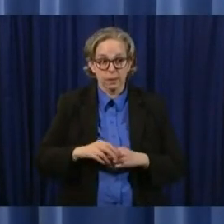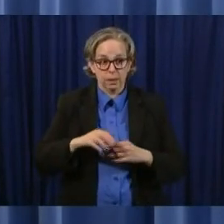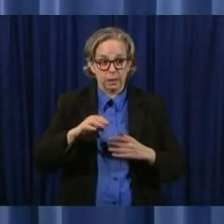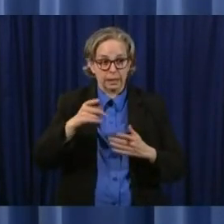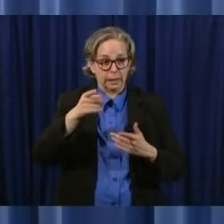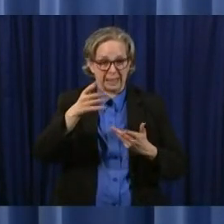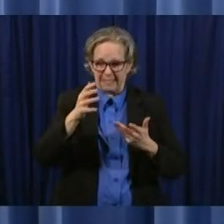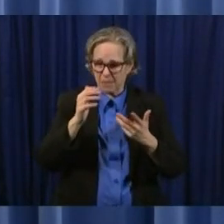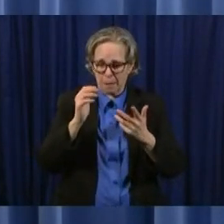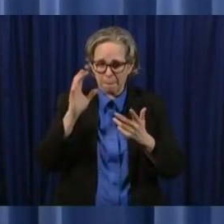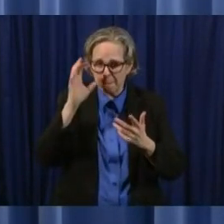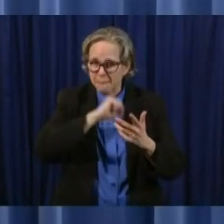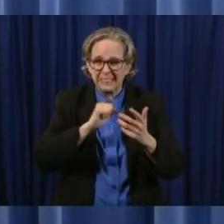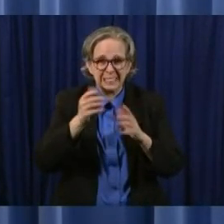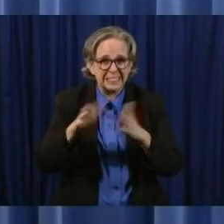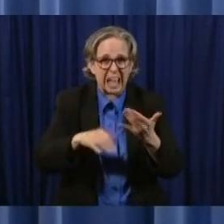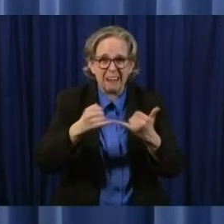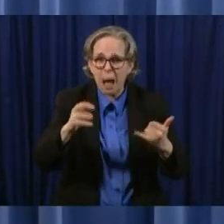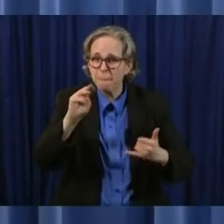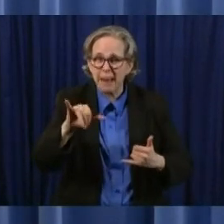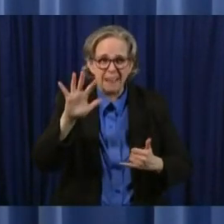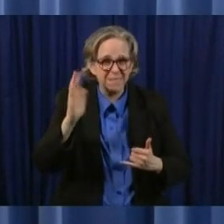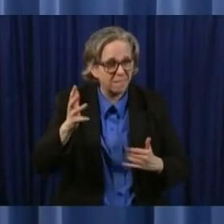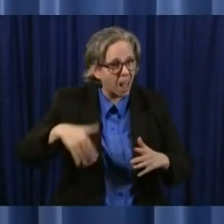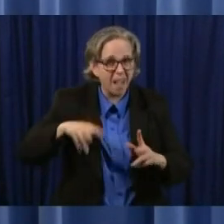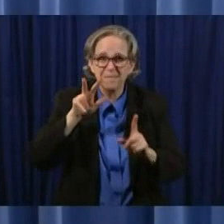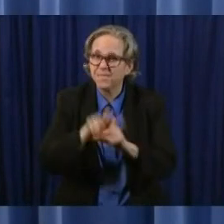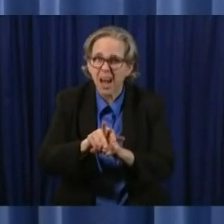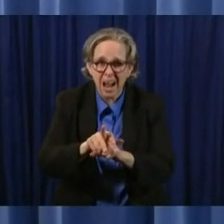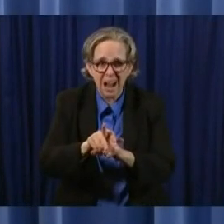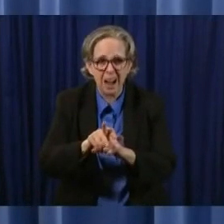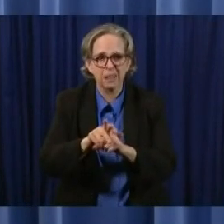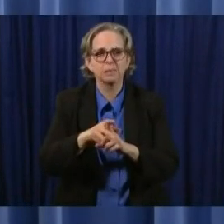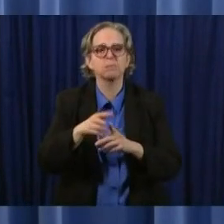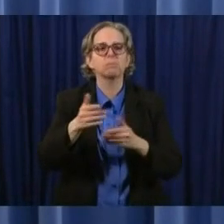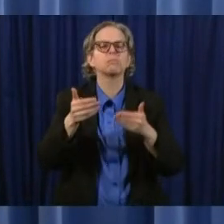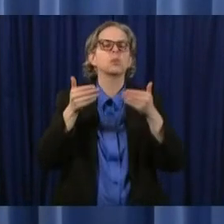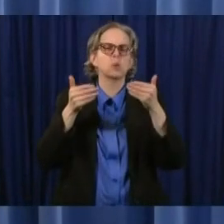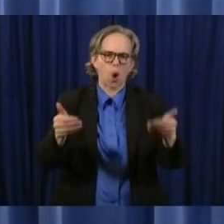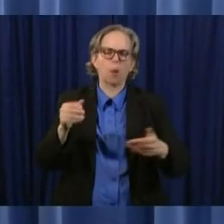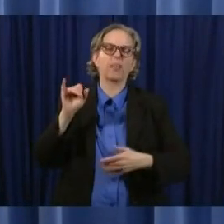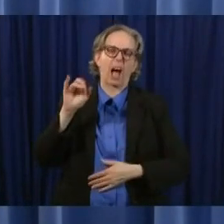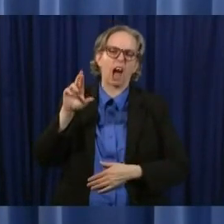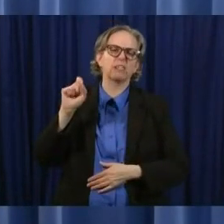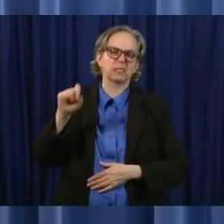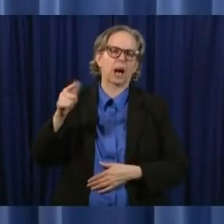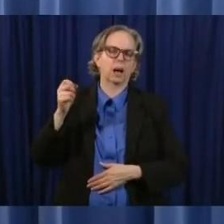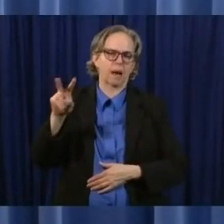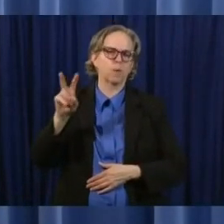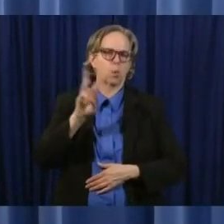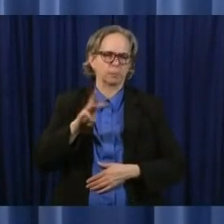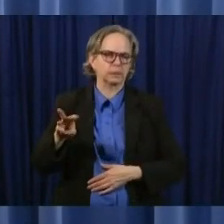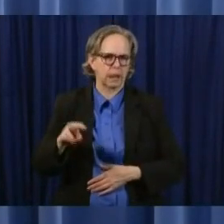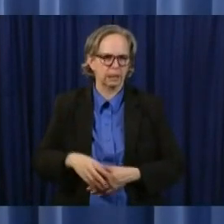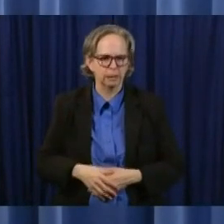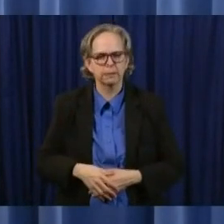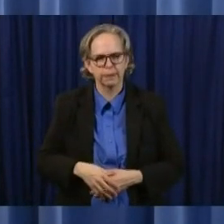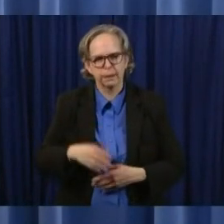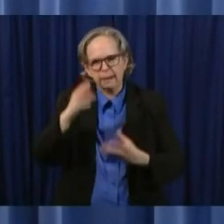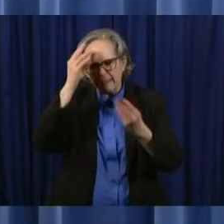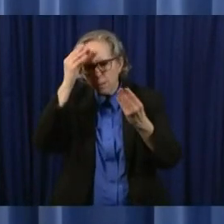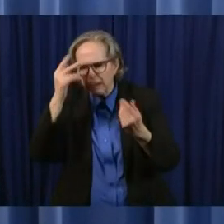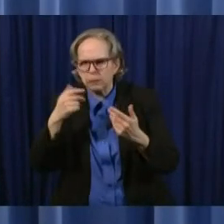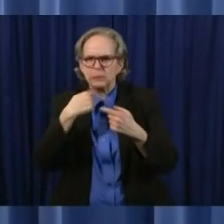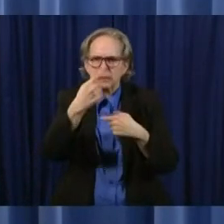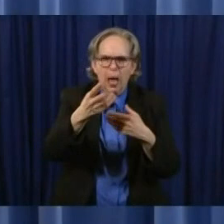.gov irs.gov for further information and for information how on how social security continues to serve